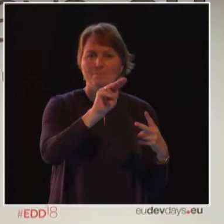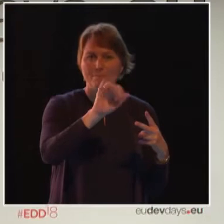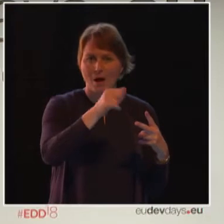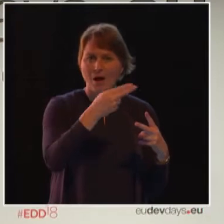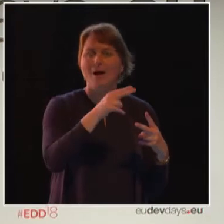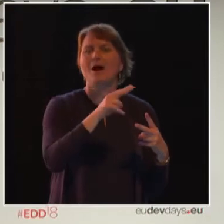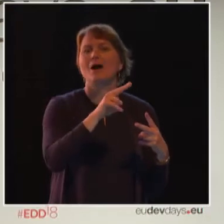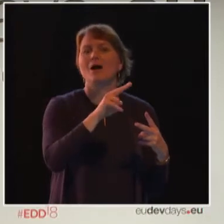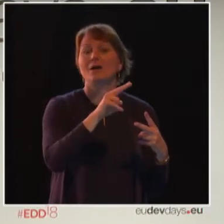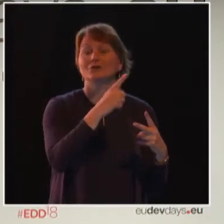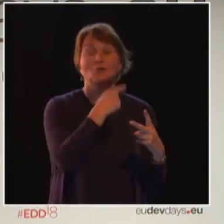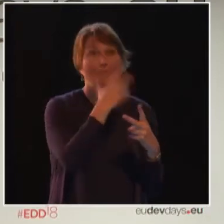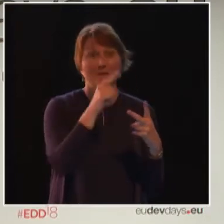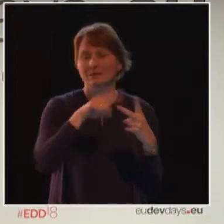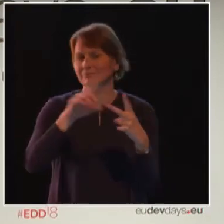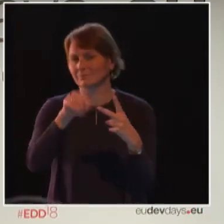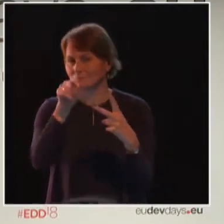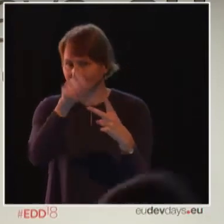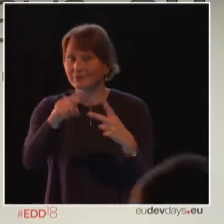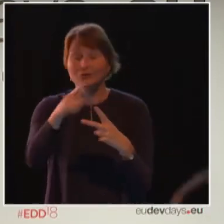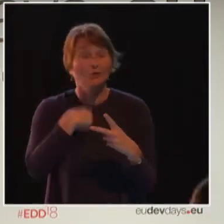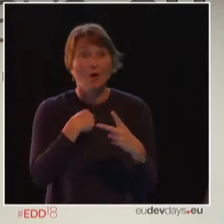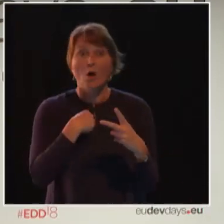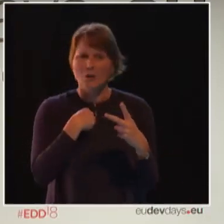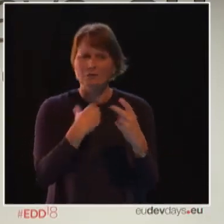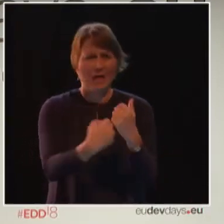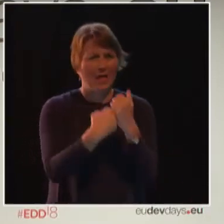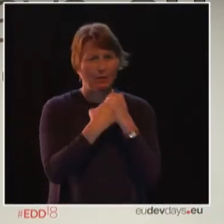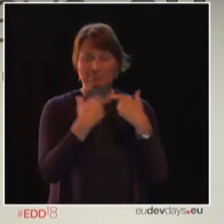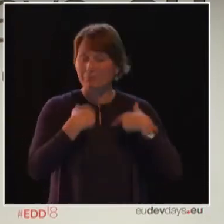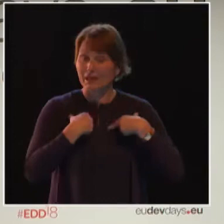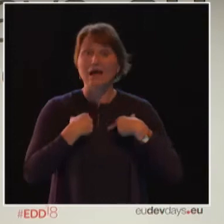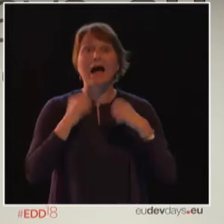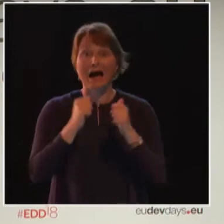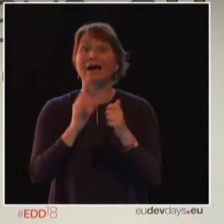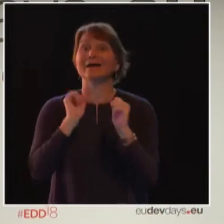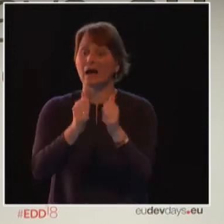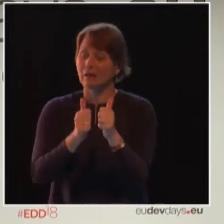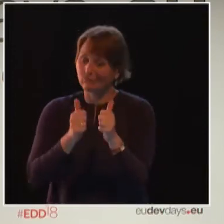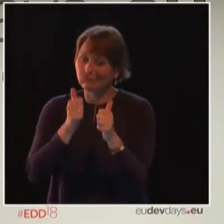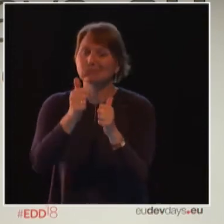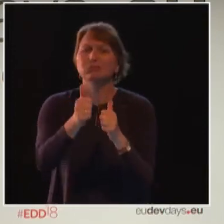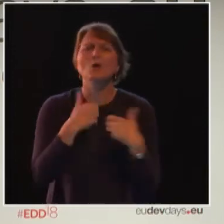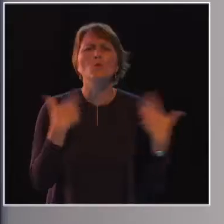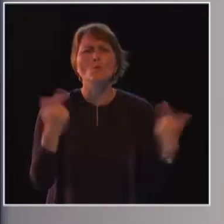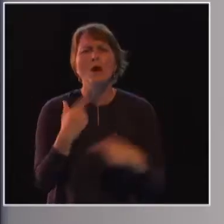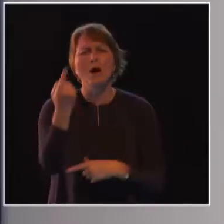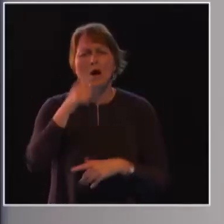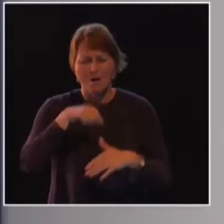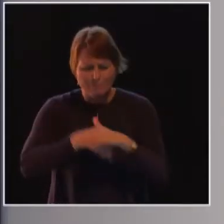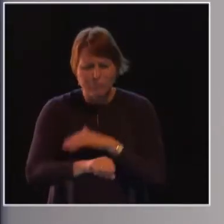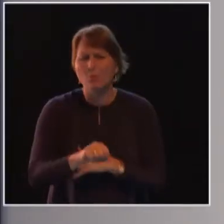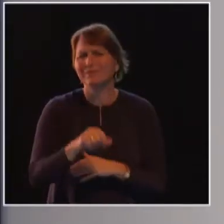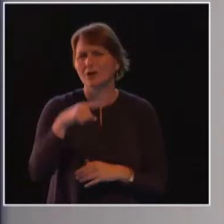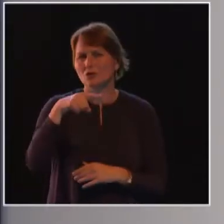so much to make sure that women like me get this far. I was born in the Gambia in 1989. I'm 28